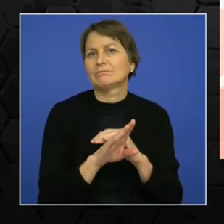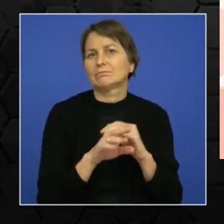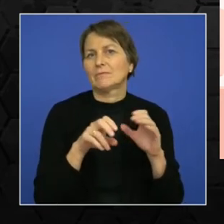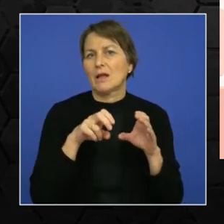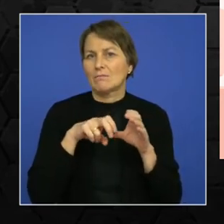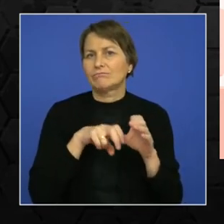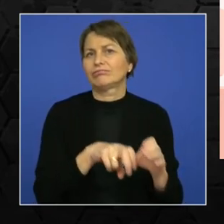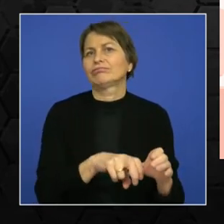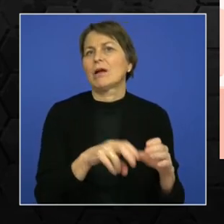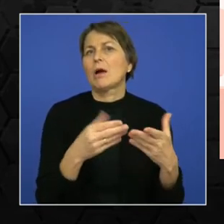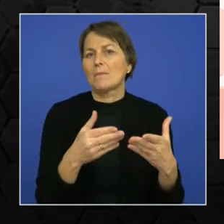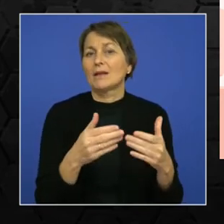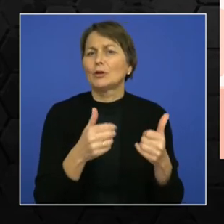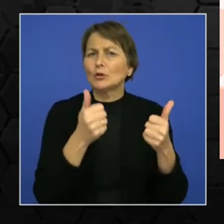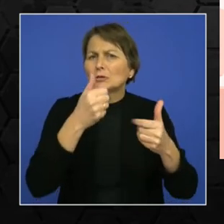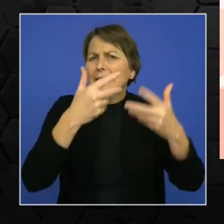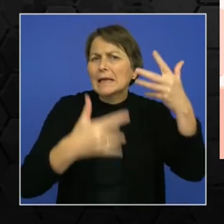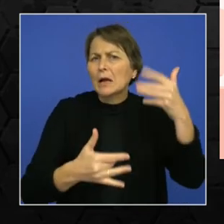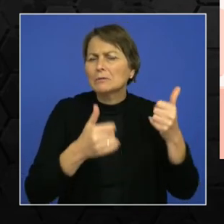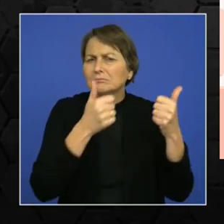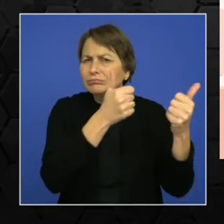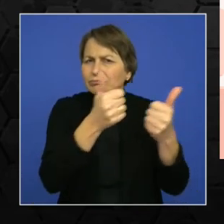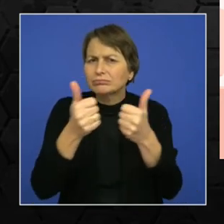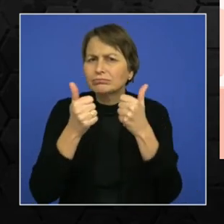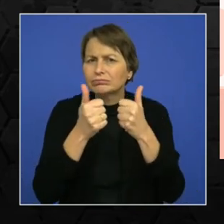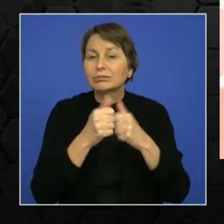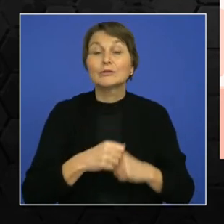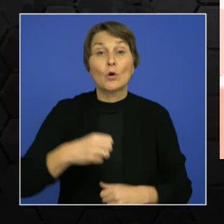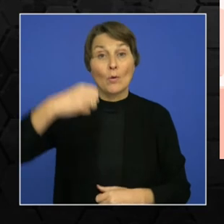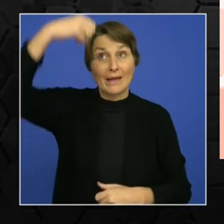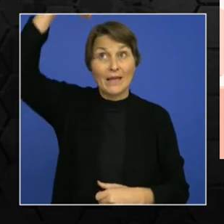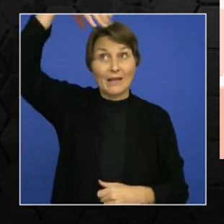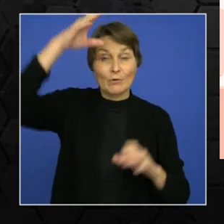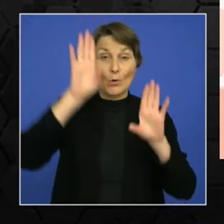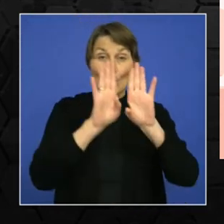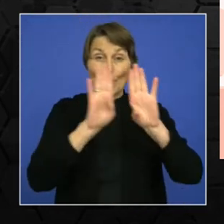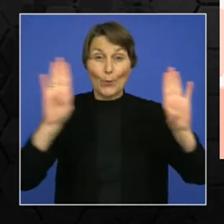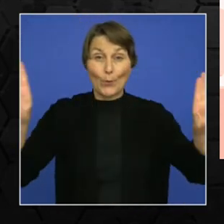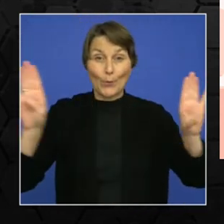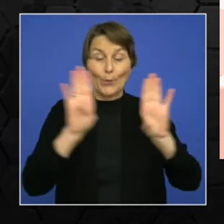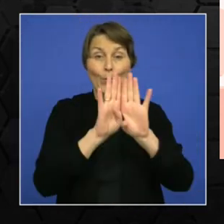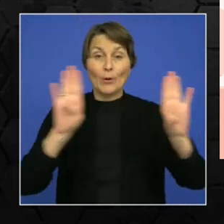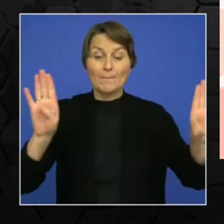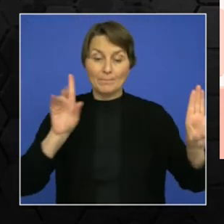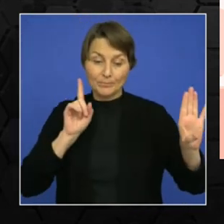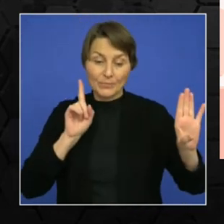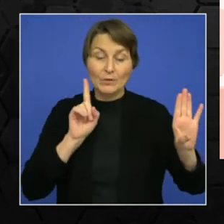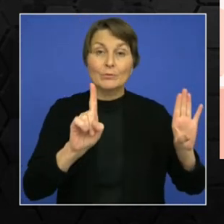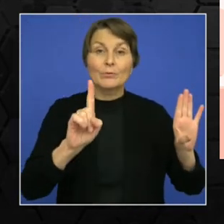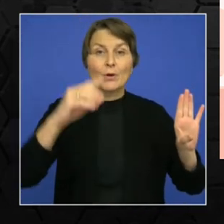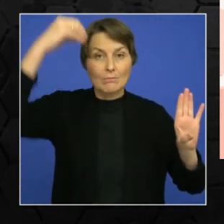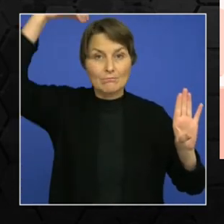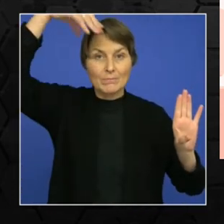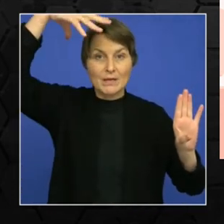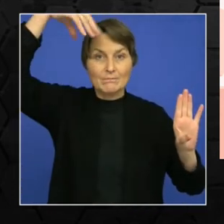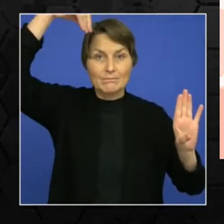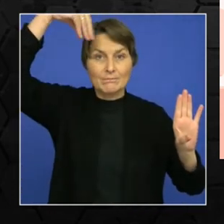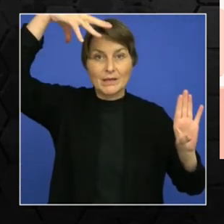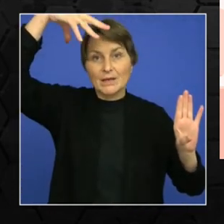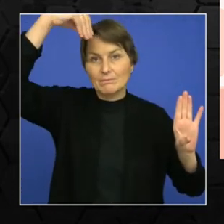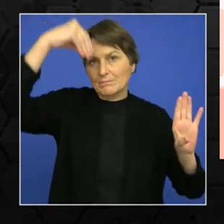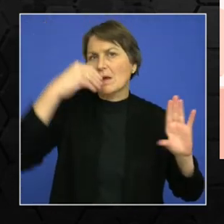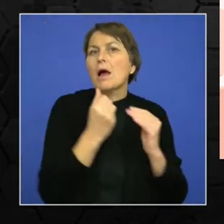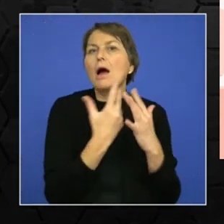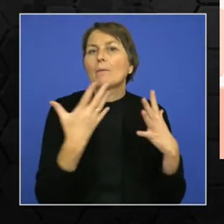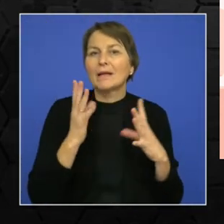public transportation at a given time. So infrared bars at the doors can be used to be used for counting the number of passengers and also image recognition and